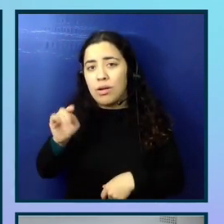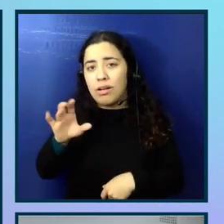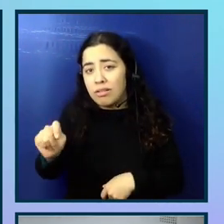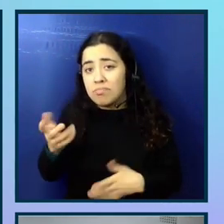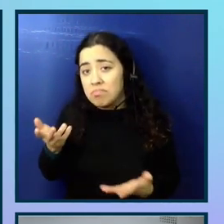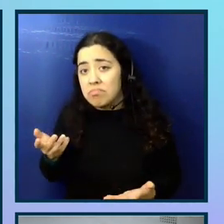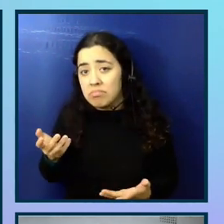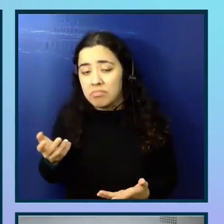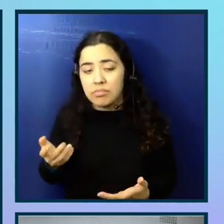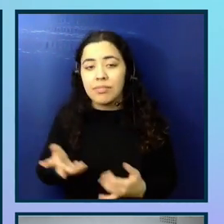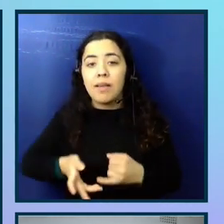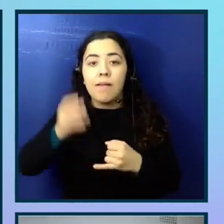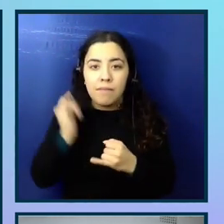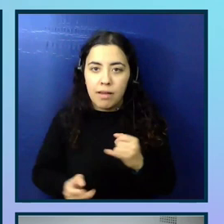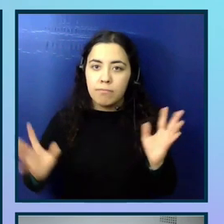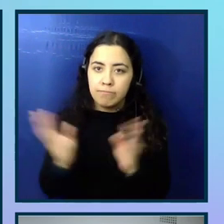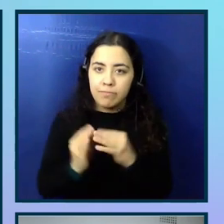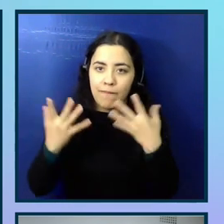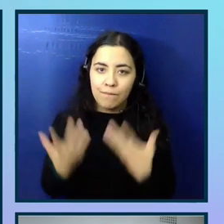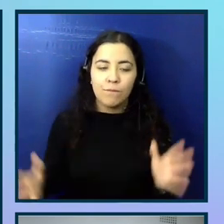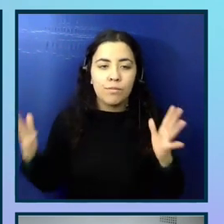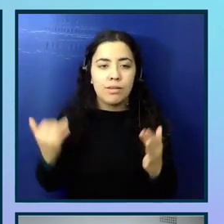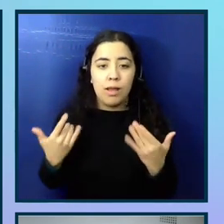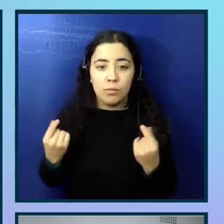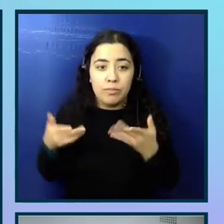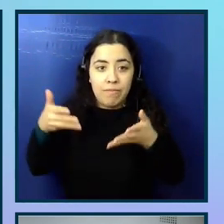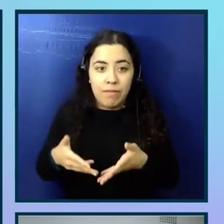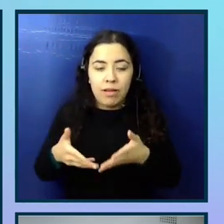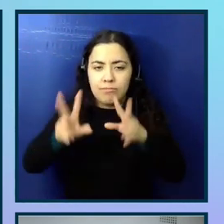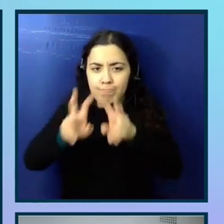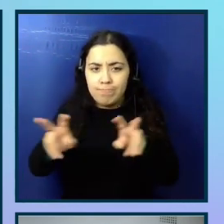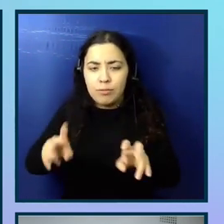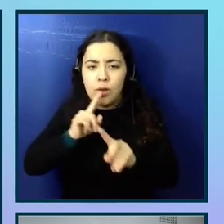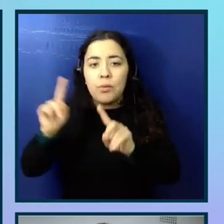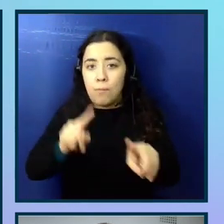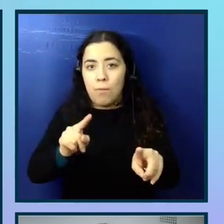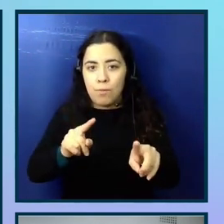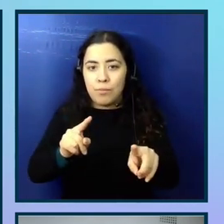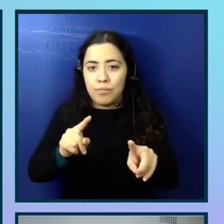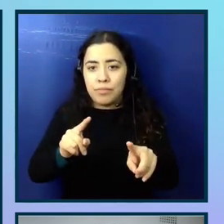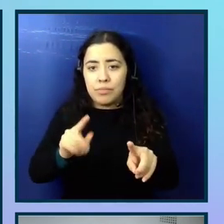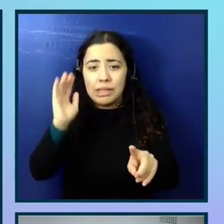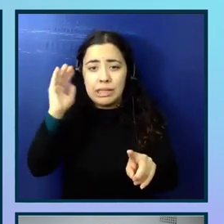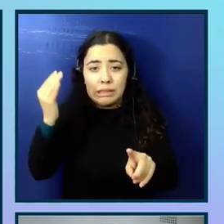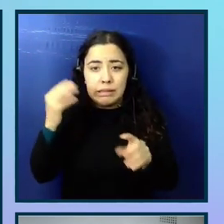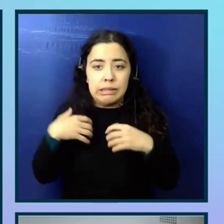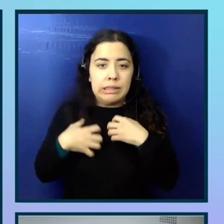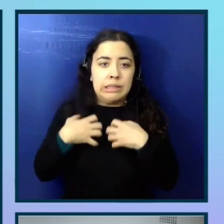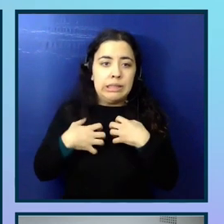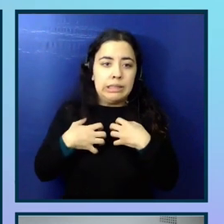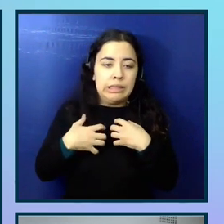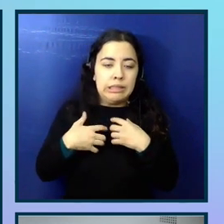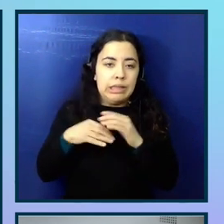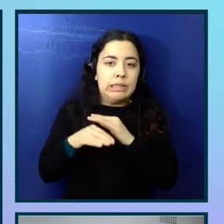Finally, you've completed the sessions and now it's time for the analysis and reporting. It can seem daunting to write about accessibility